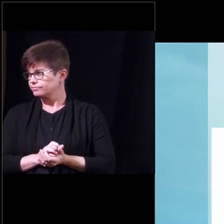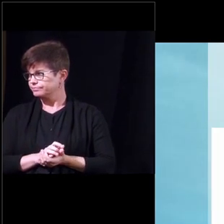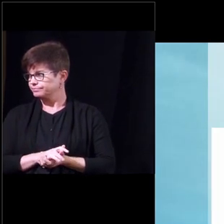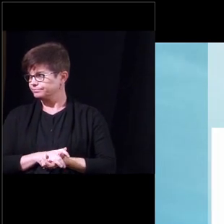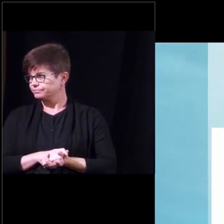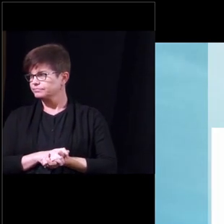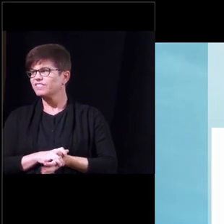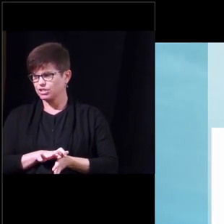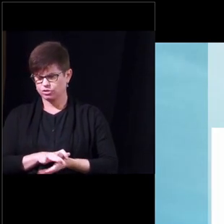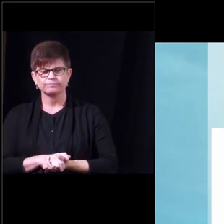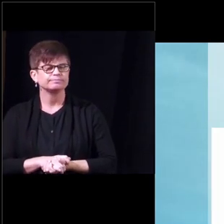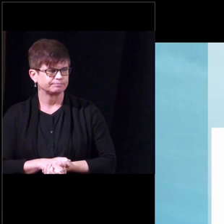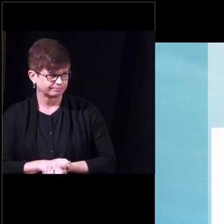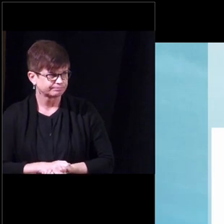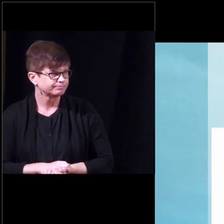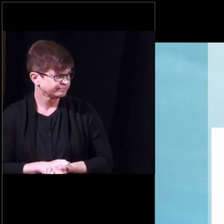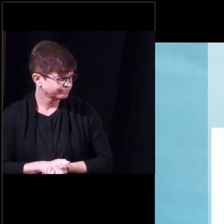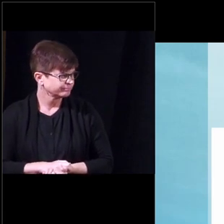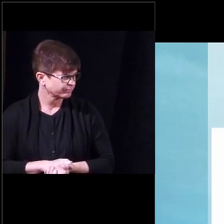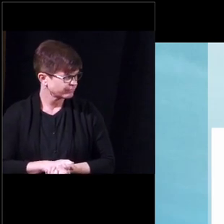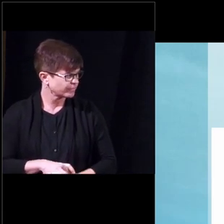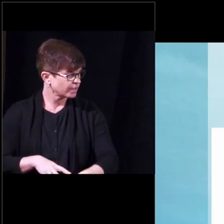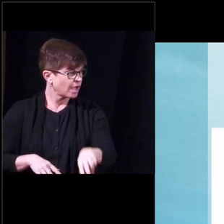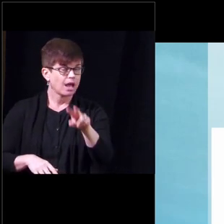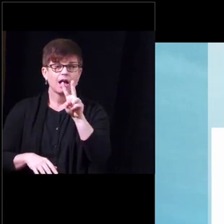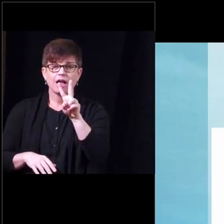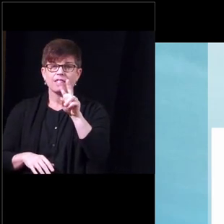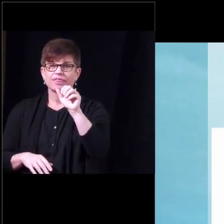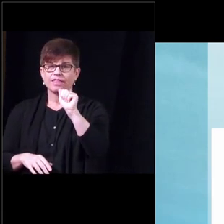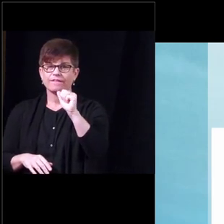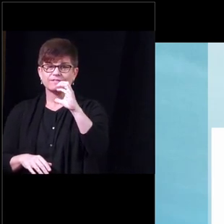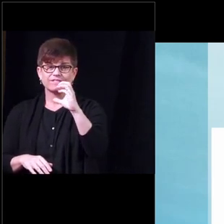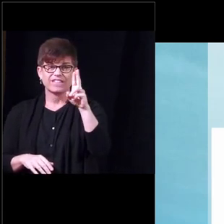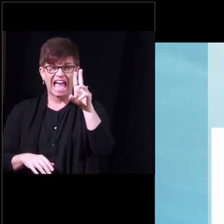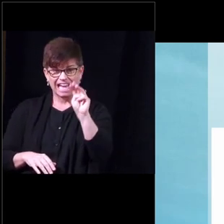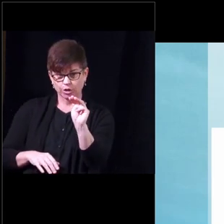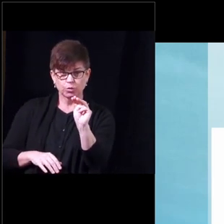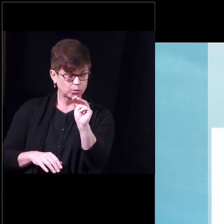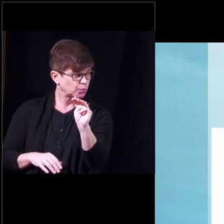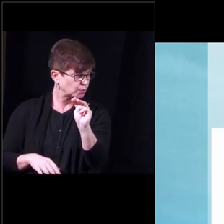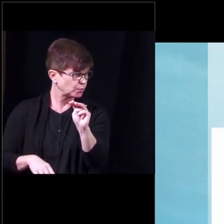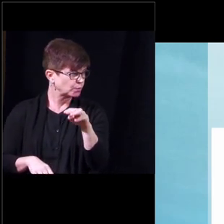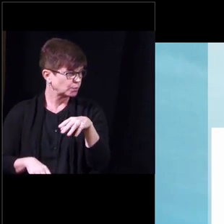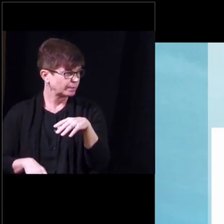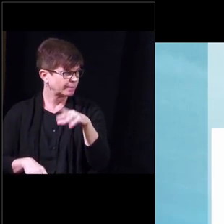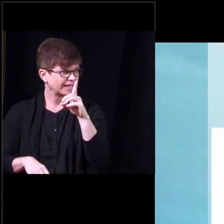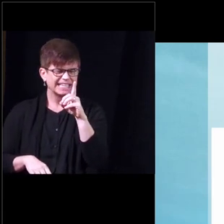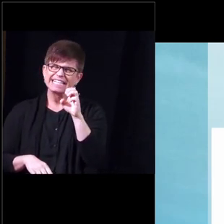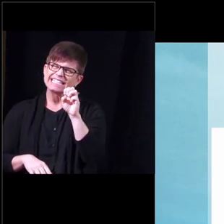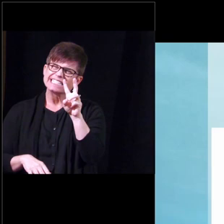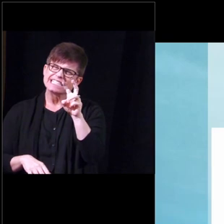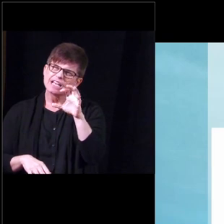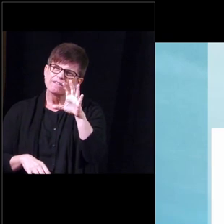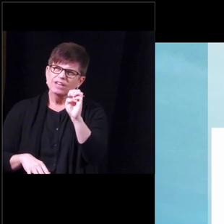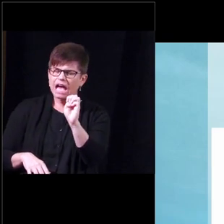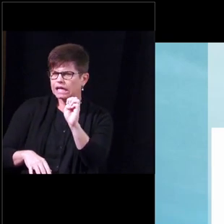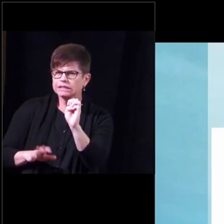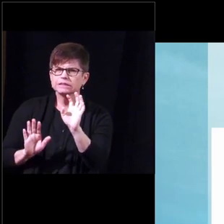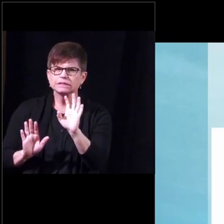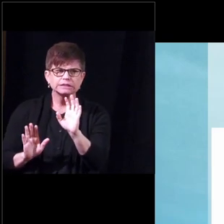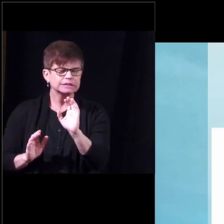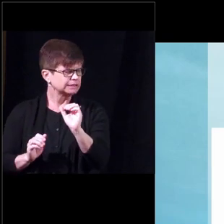so the vacuum device is usually the first most um least invasive step